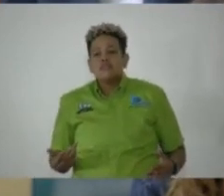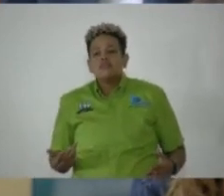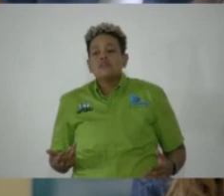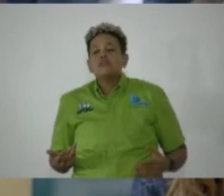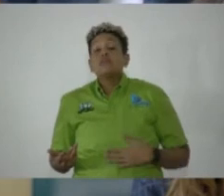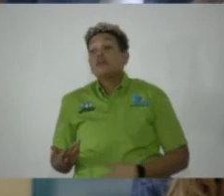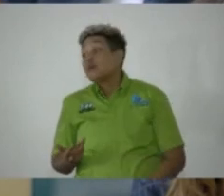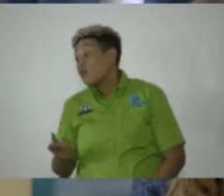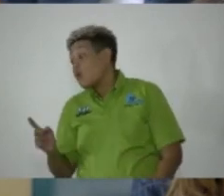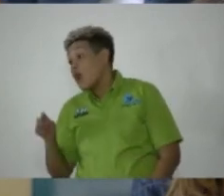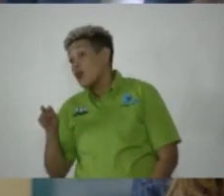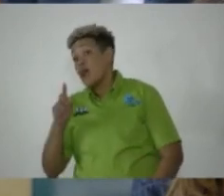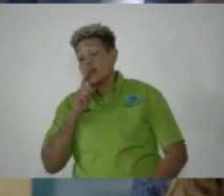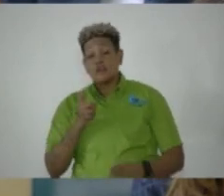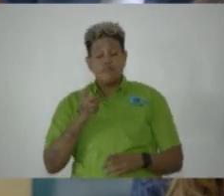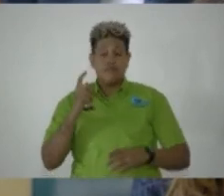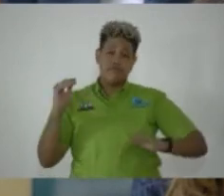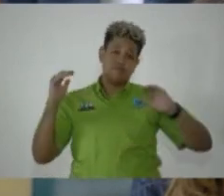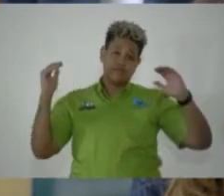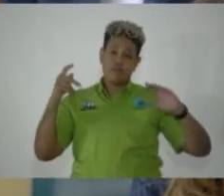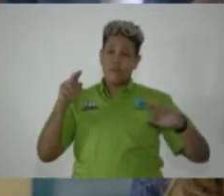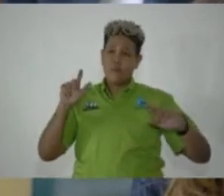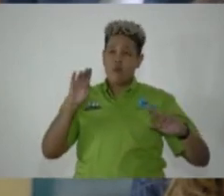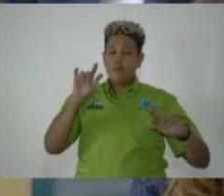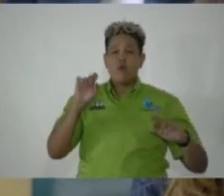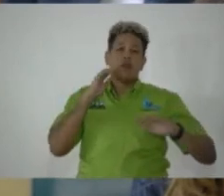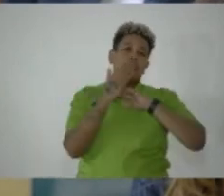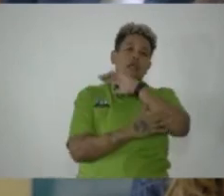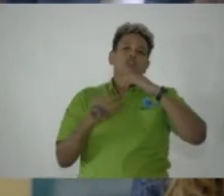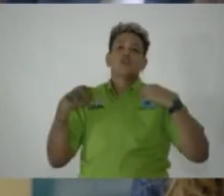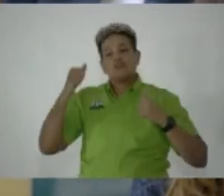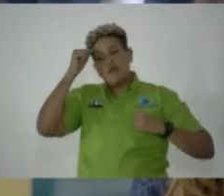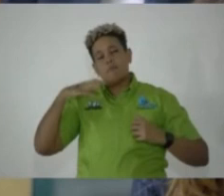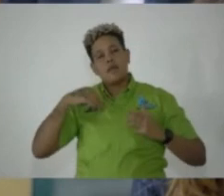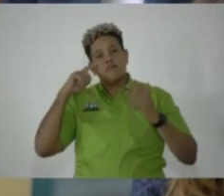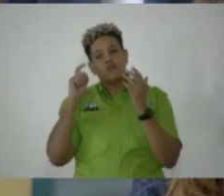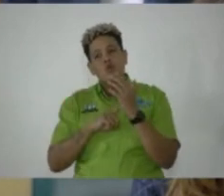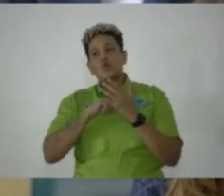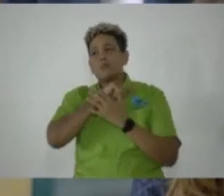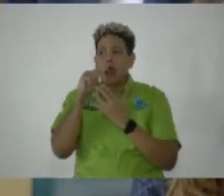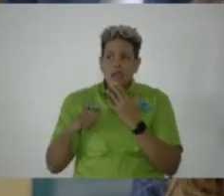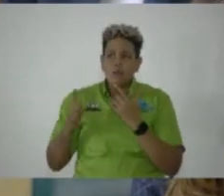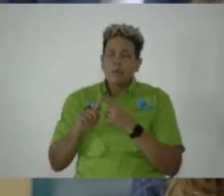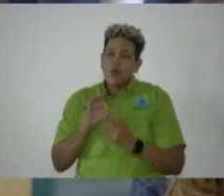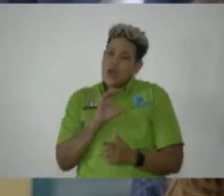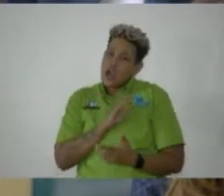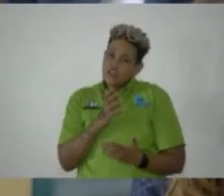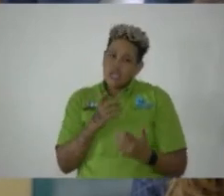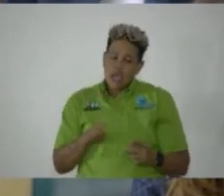And whereas the right excellent Paul Bogue, national hero, was a man of notable acumen and character,